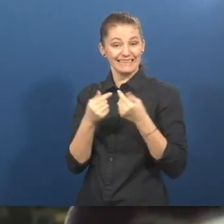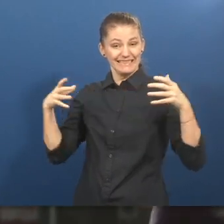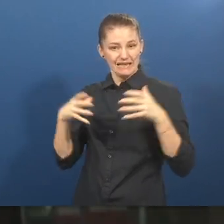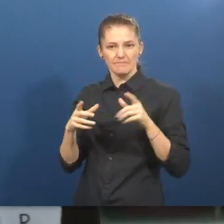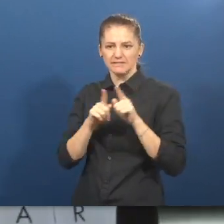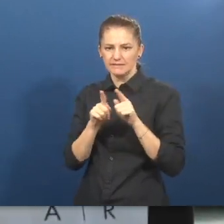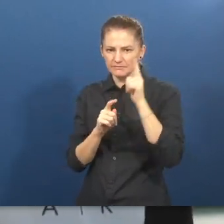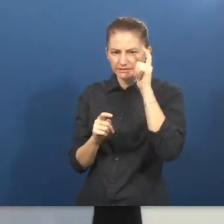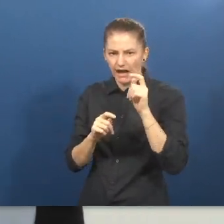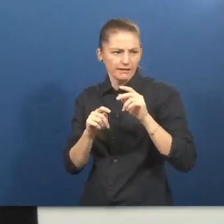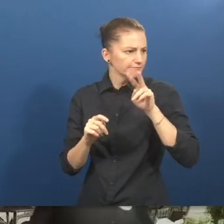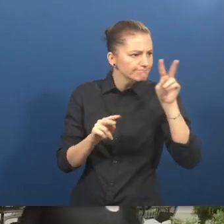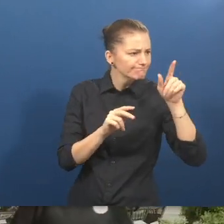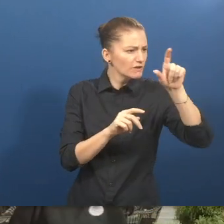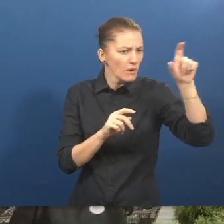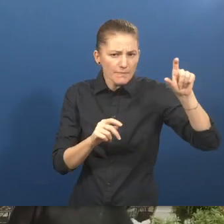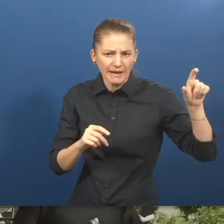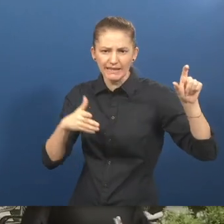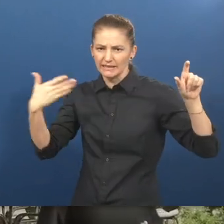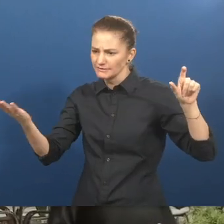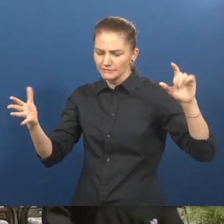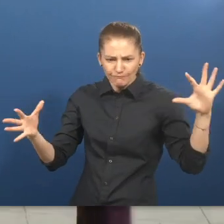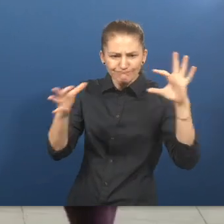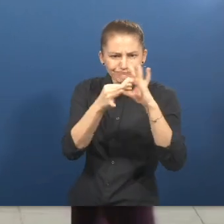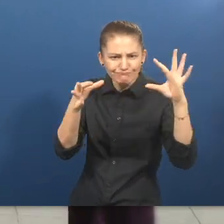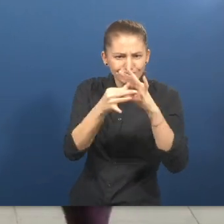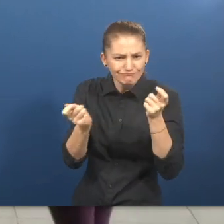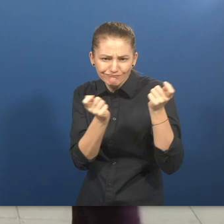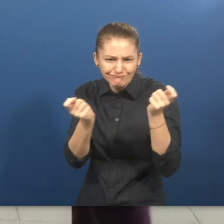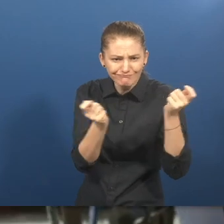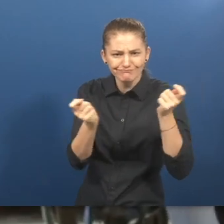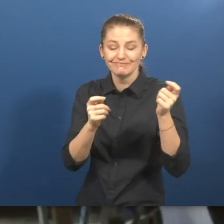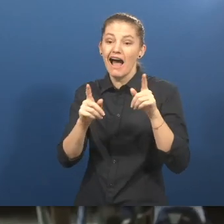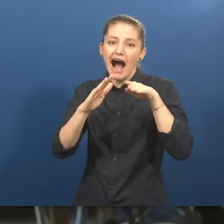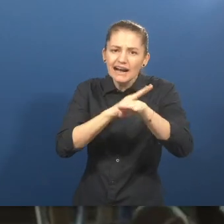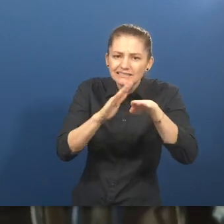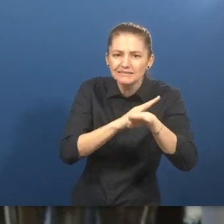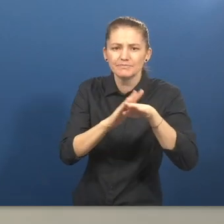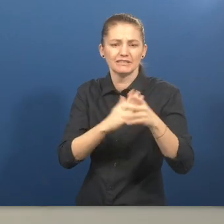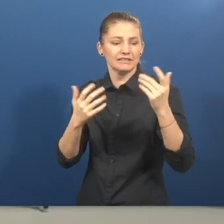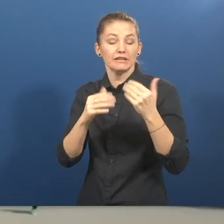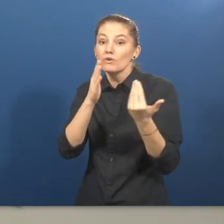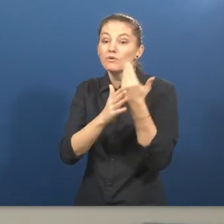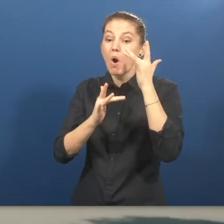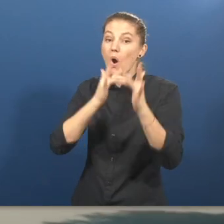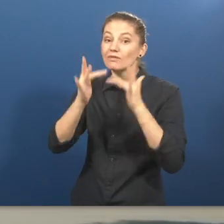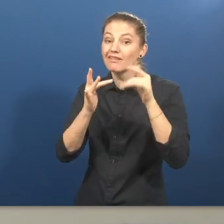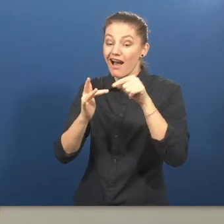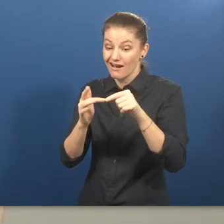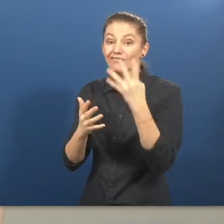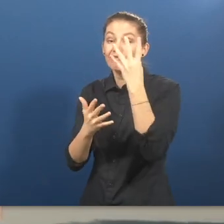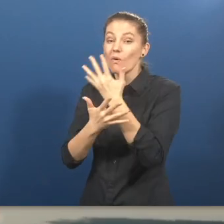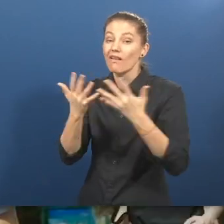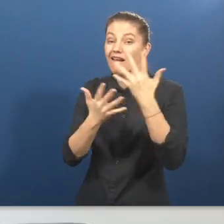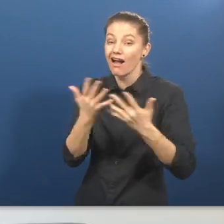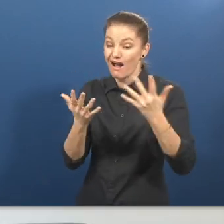has developed an accessible and innovative online infrastructure translated into four languages on the one hand it